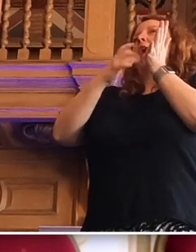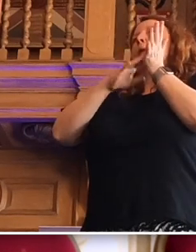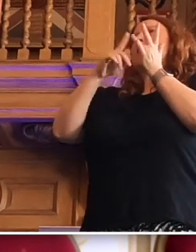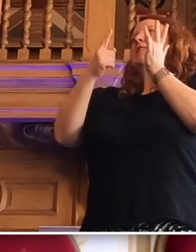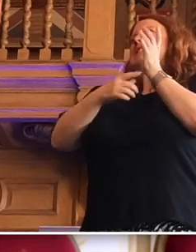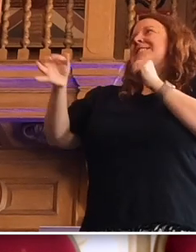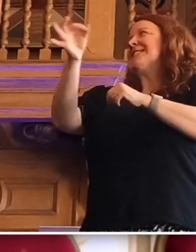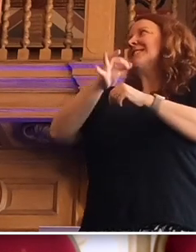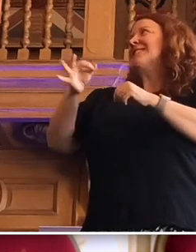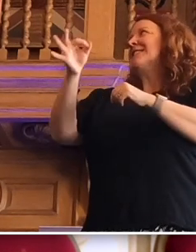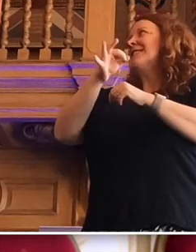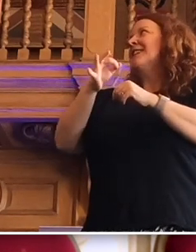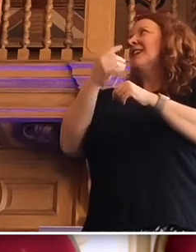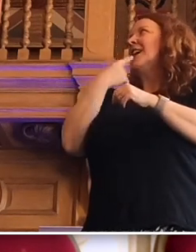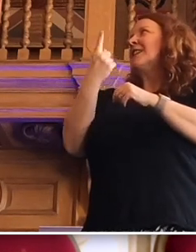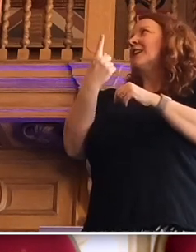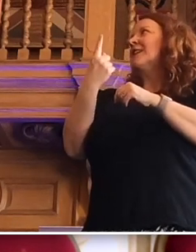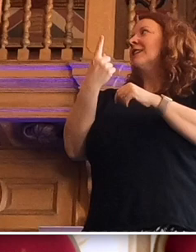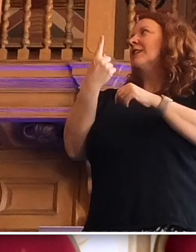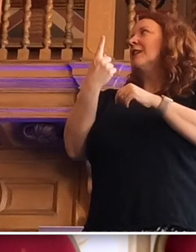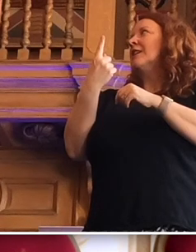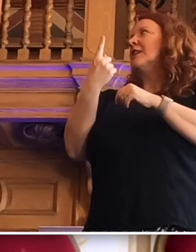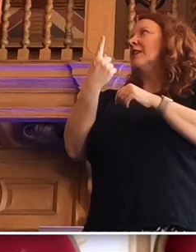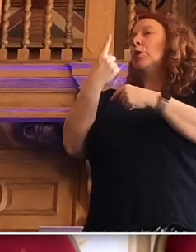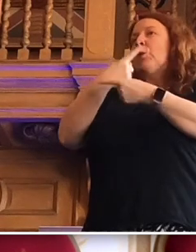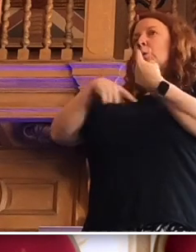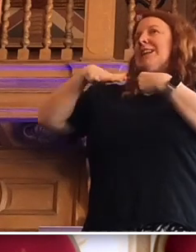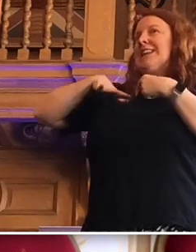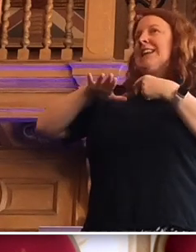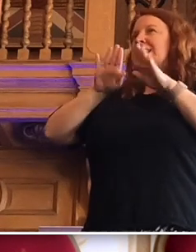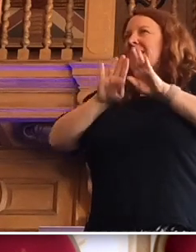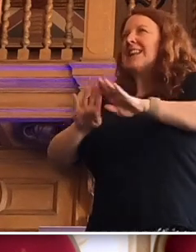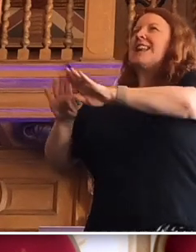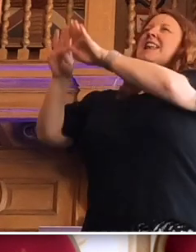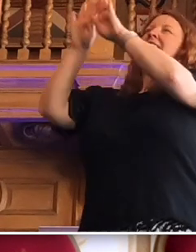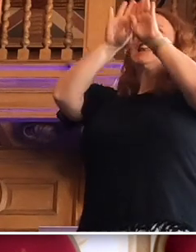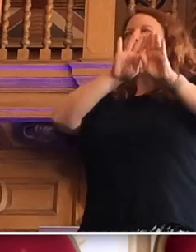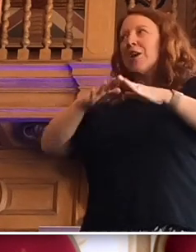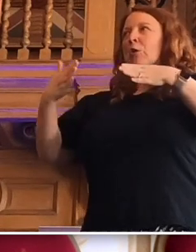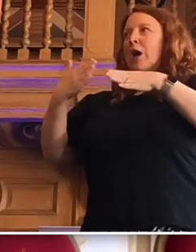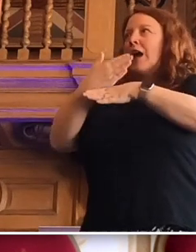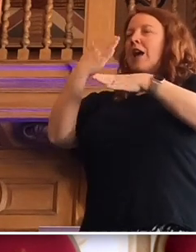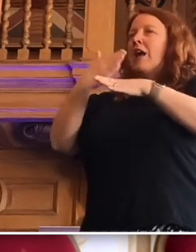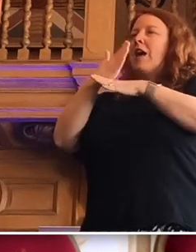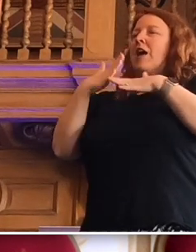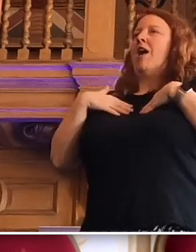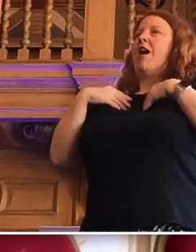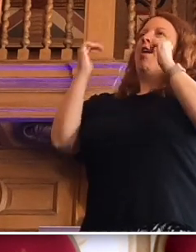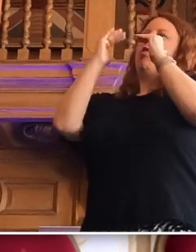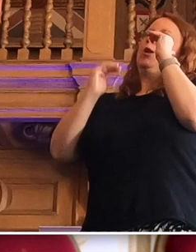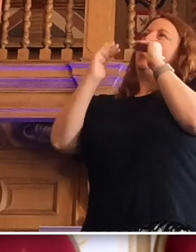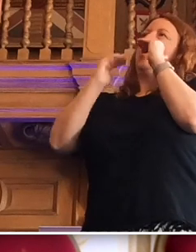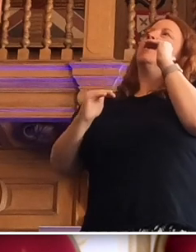As I've been saying, we need national action on health inequalities,